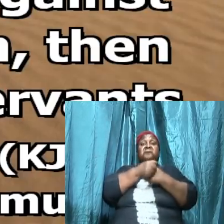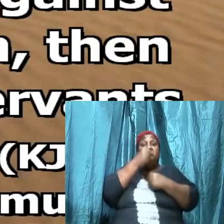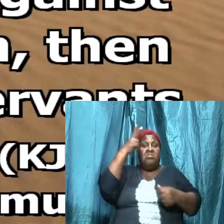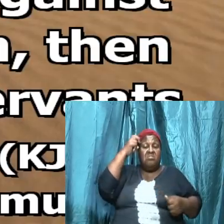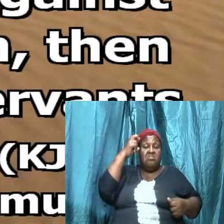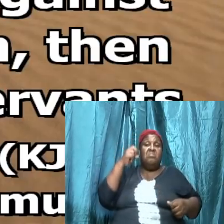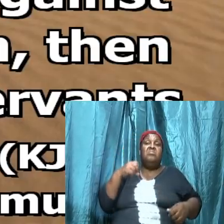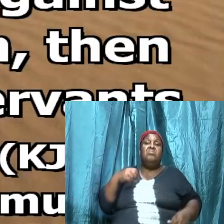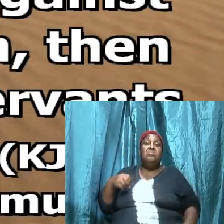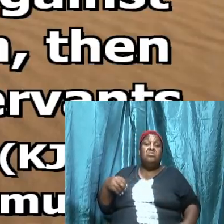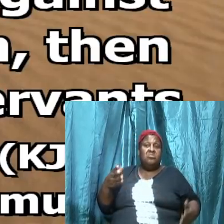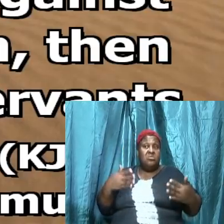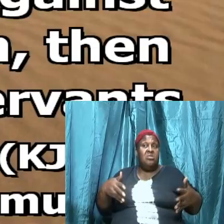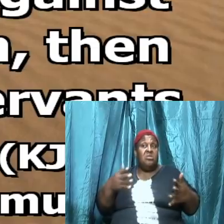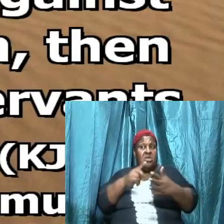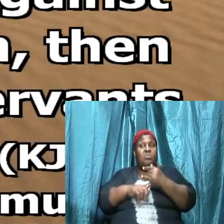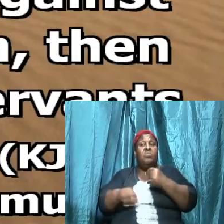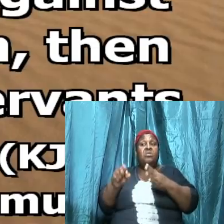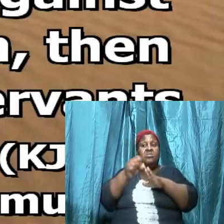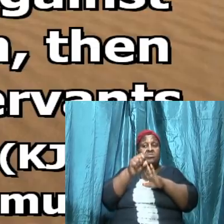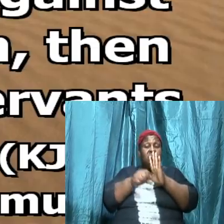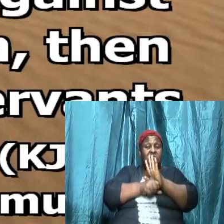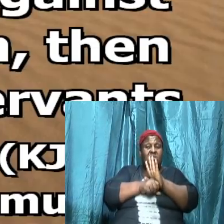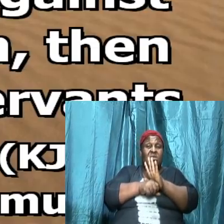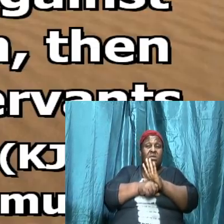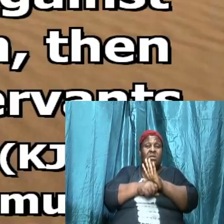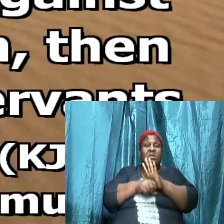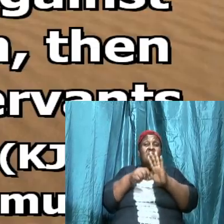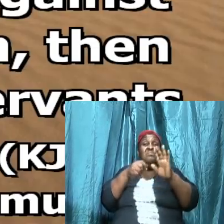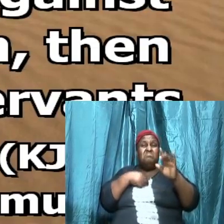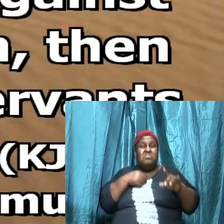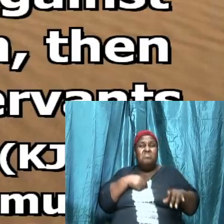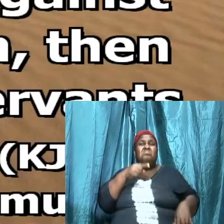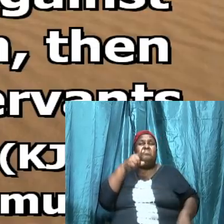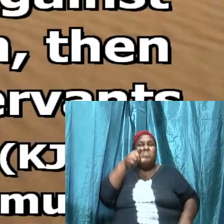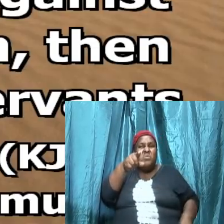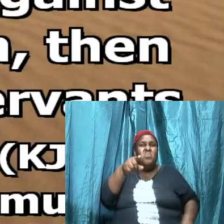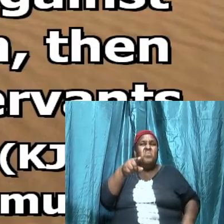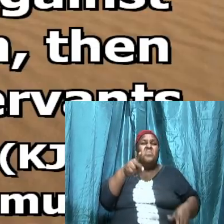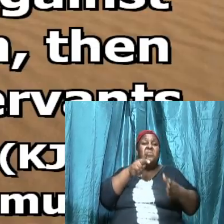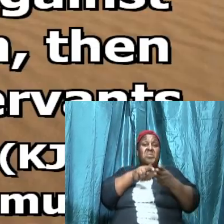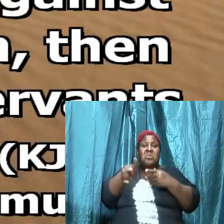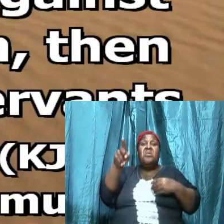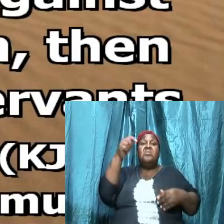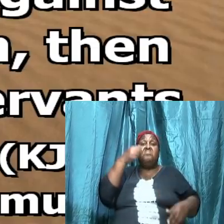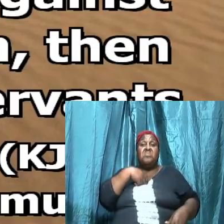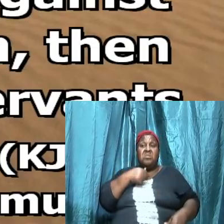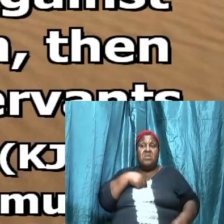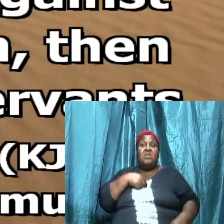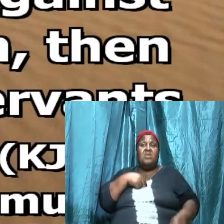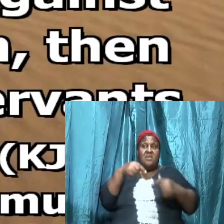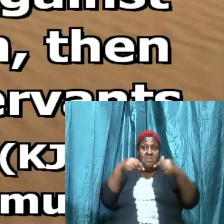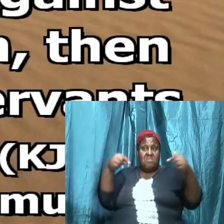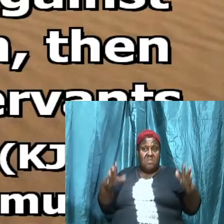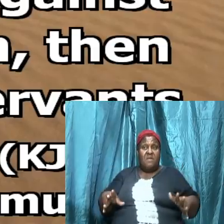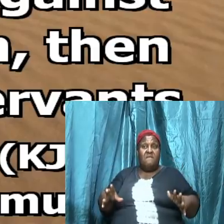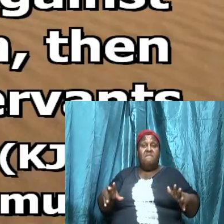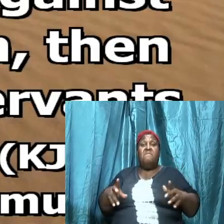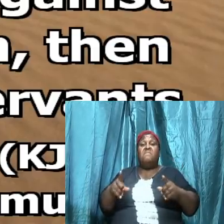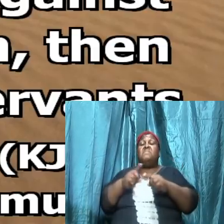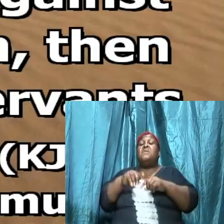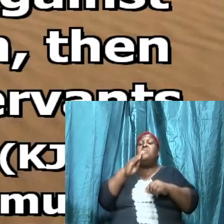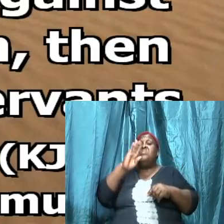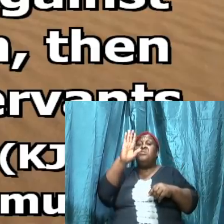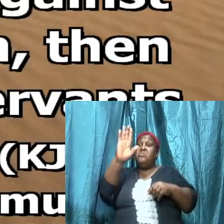this scripture in verse 9 is saying if I if you kill me the Philistines will be your servant